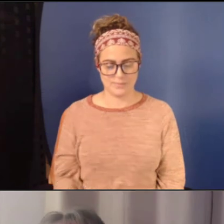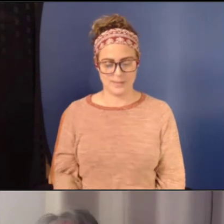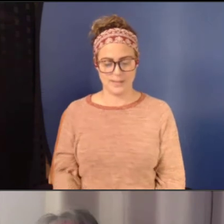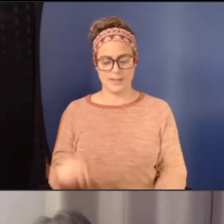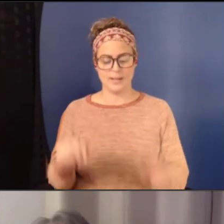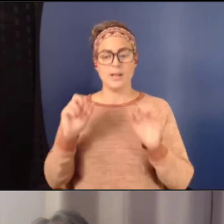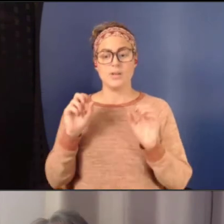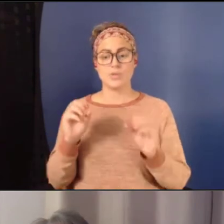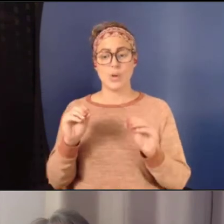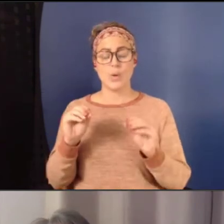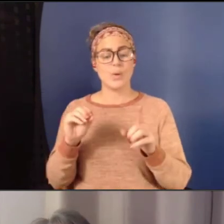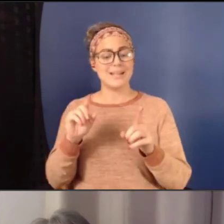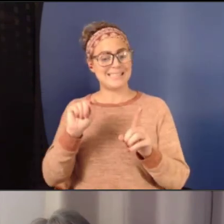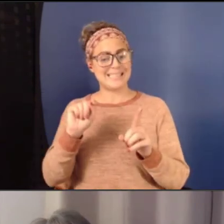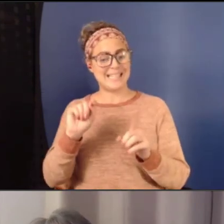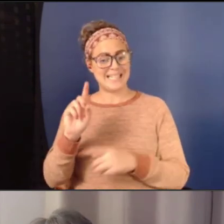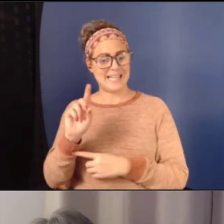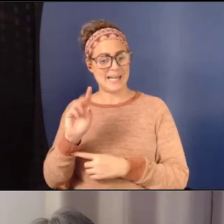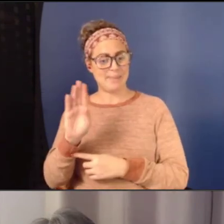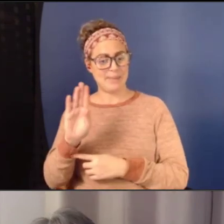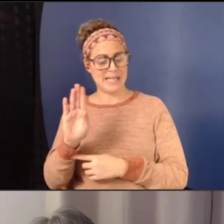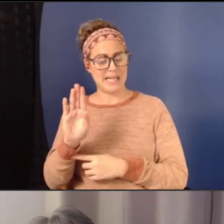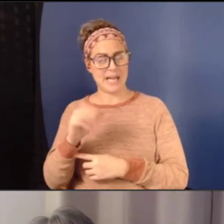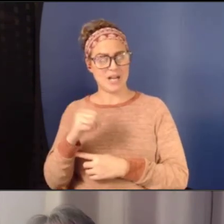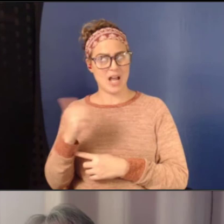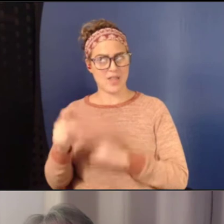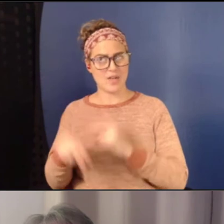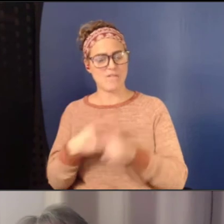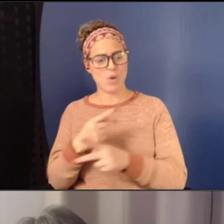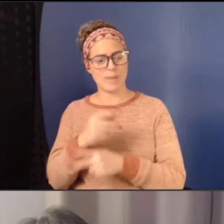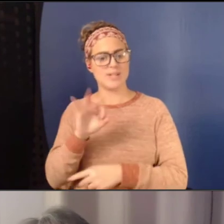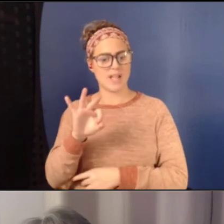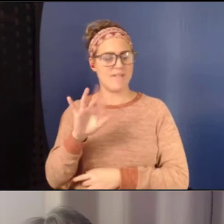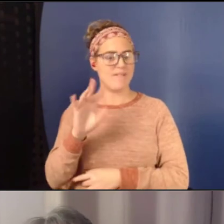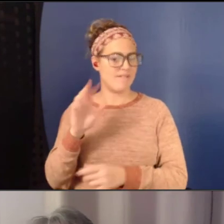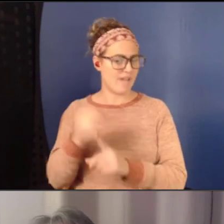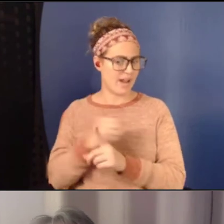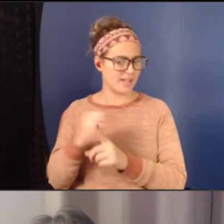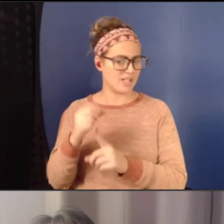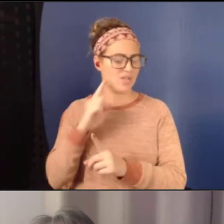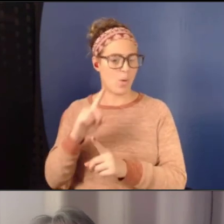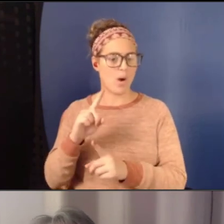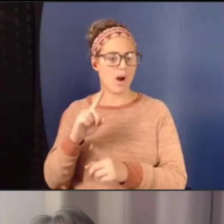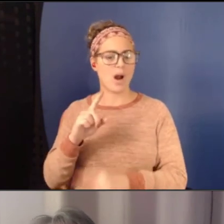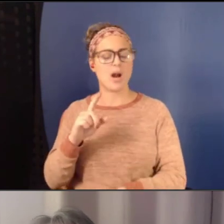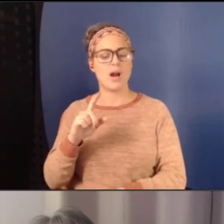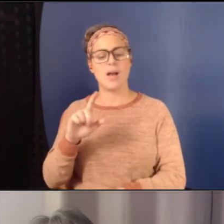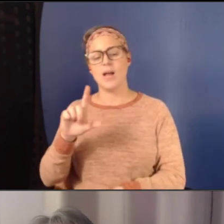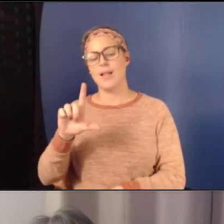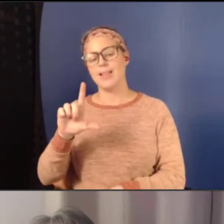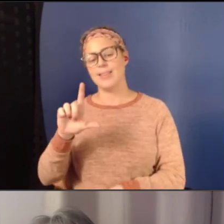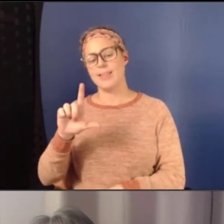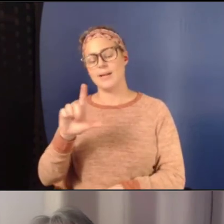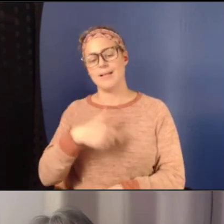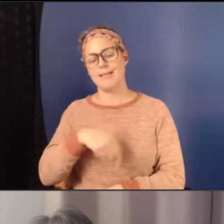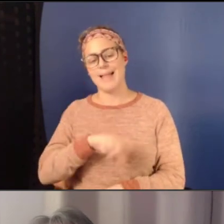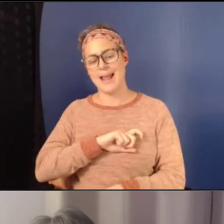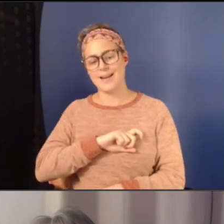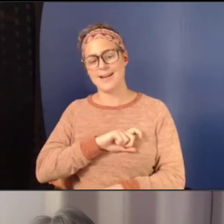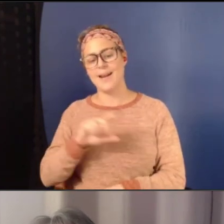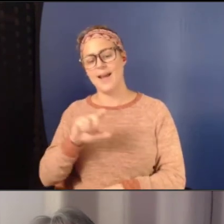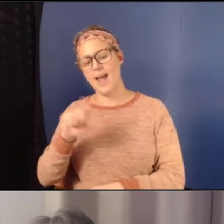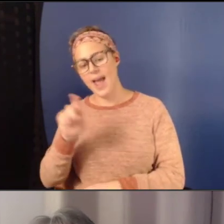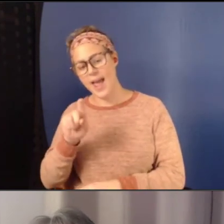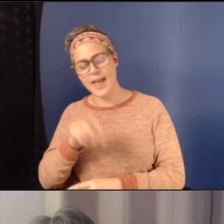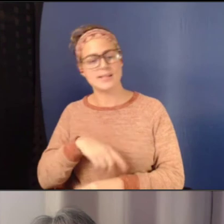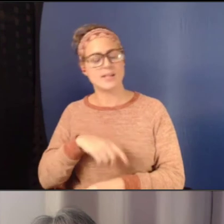also other forms of violence for Latinx adolescents. And we're finding that spirituality, family, so we have eight